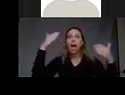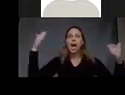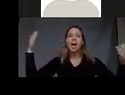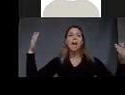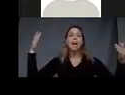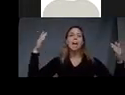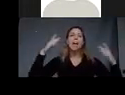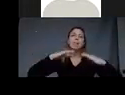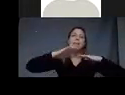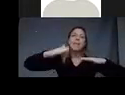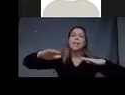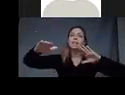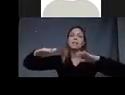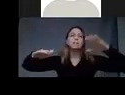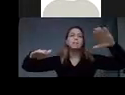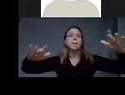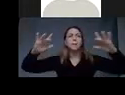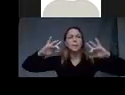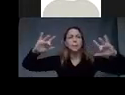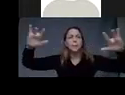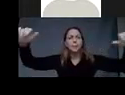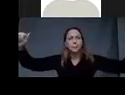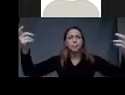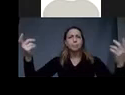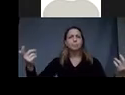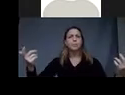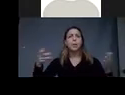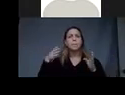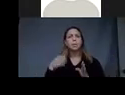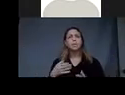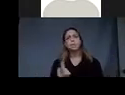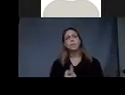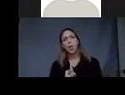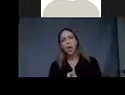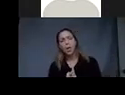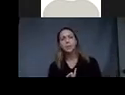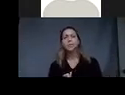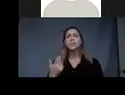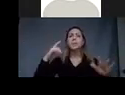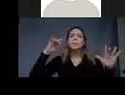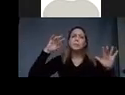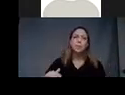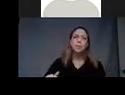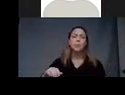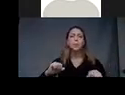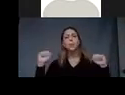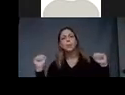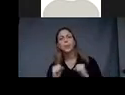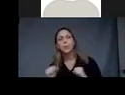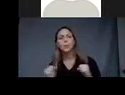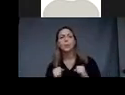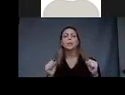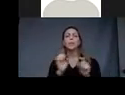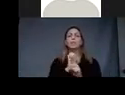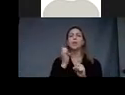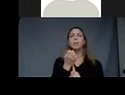hills are barren. The figure is alone. It's a snow covered cold environment but